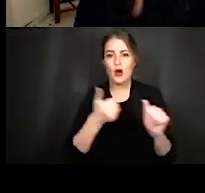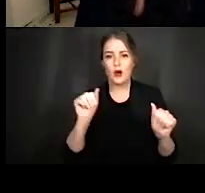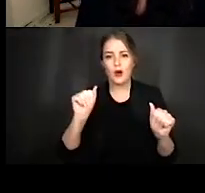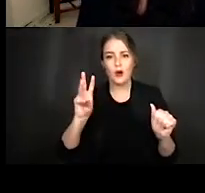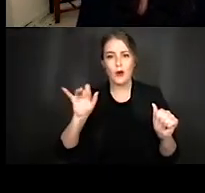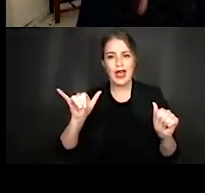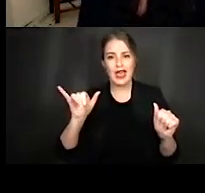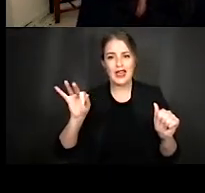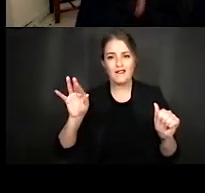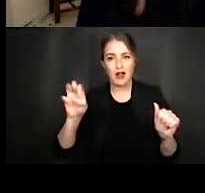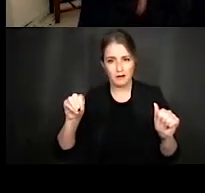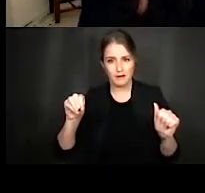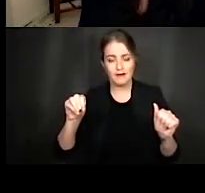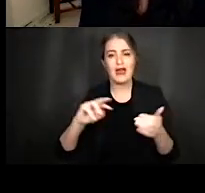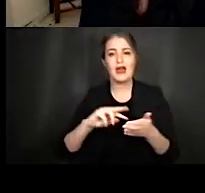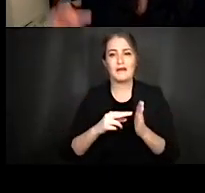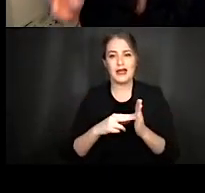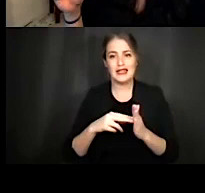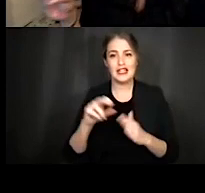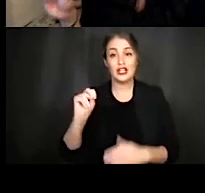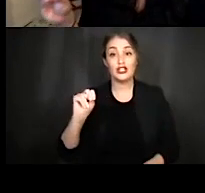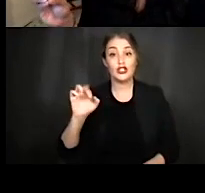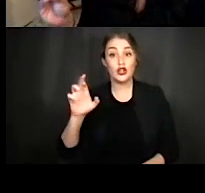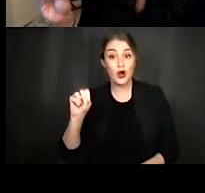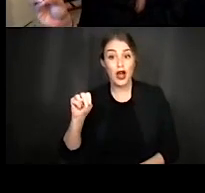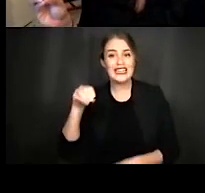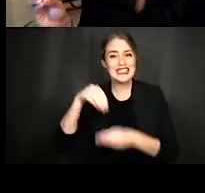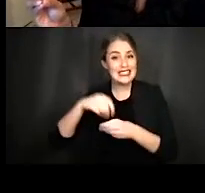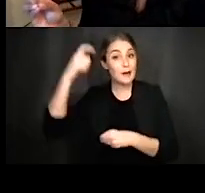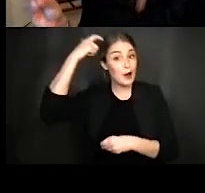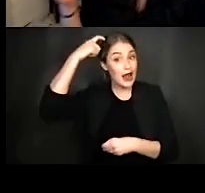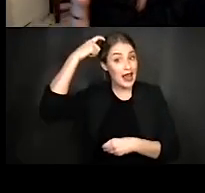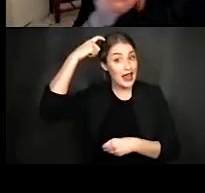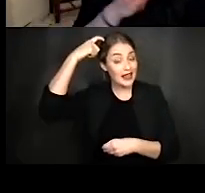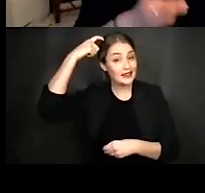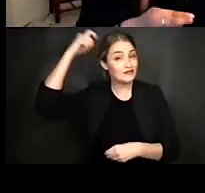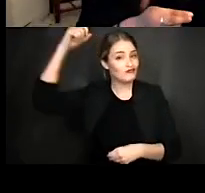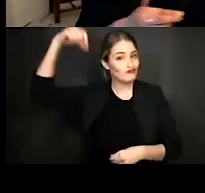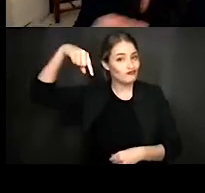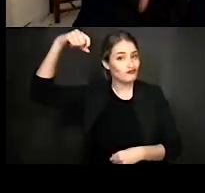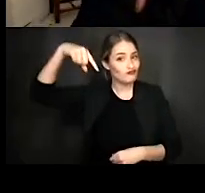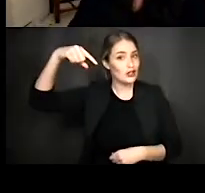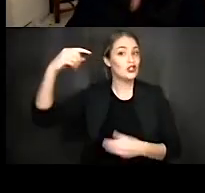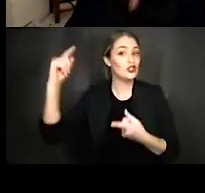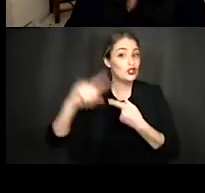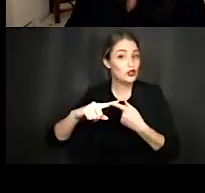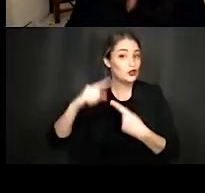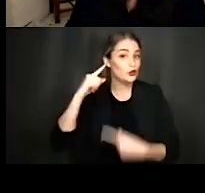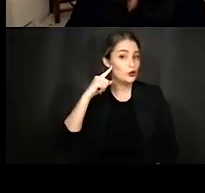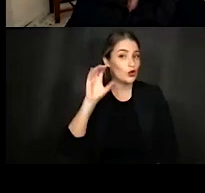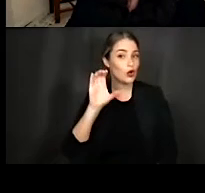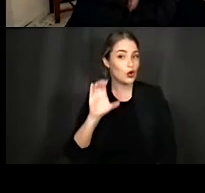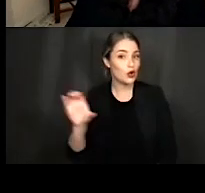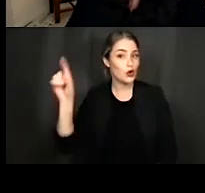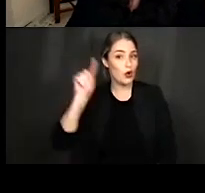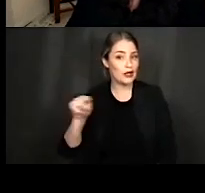auditory efferent refers to neurons that are located in the brain and send information to the cochlea. So what